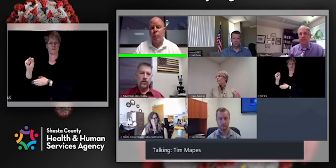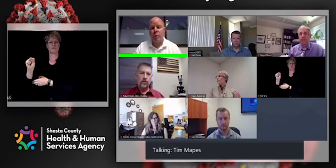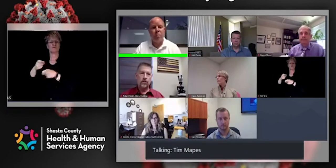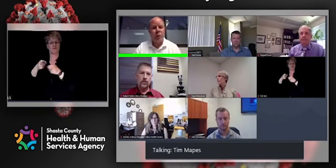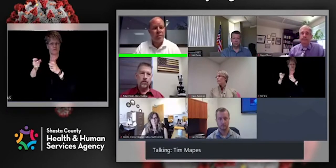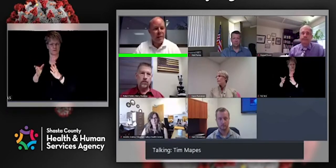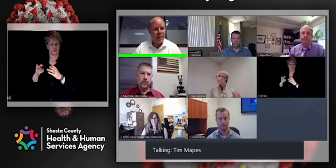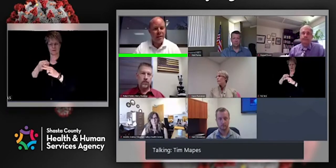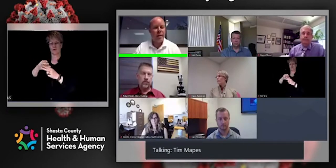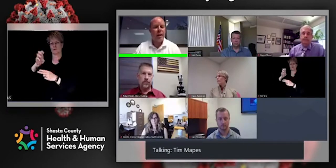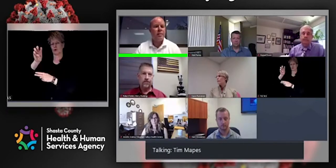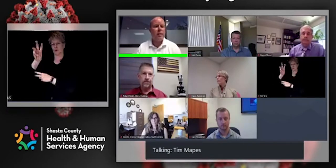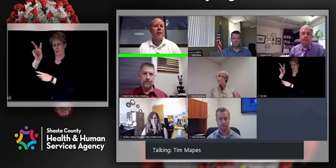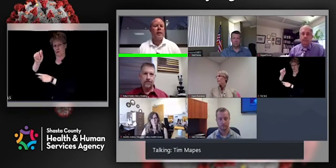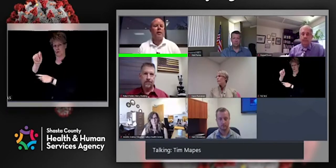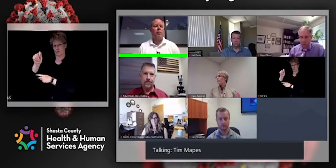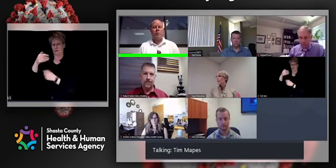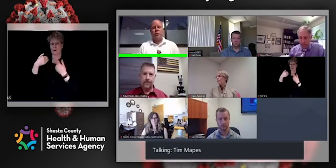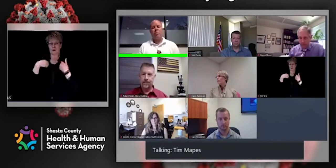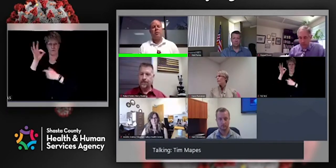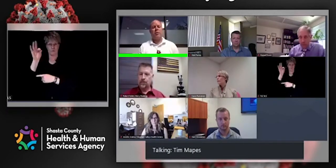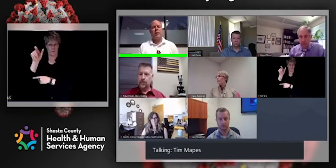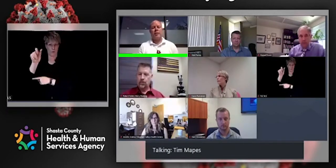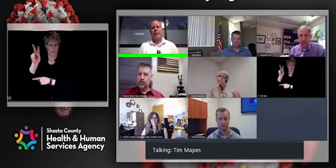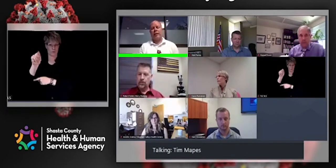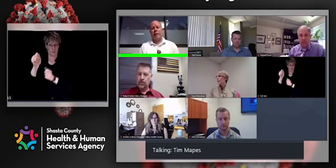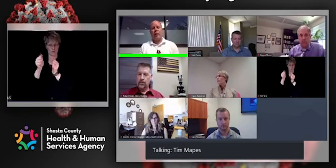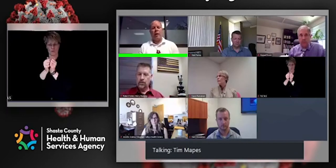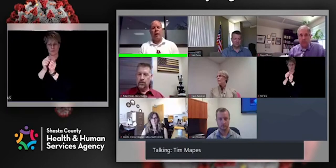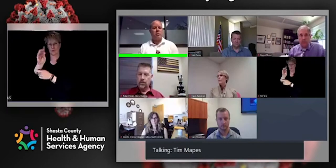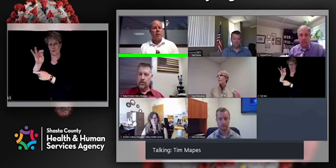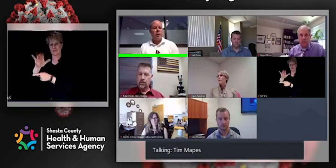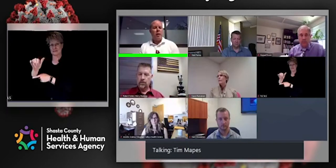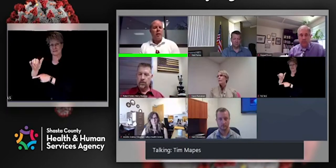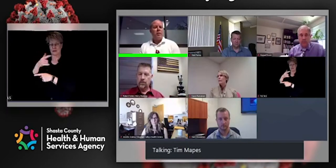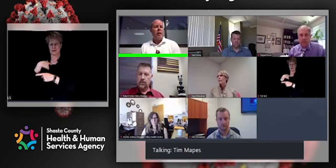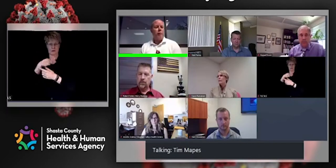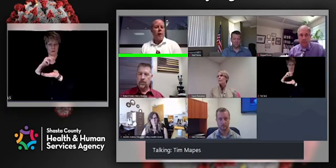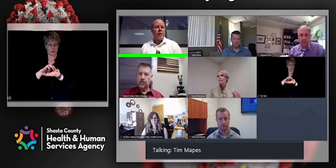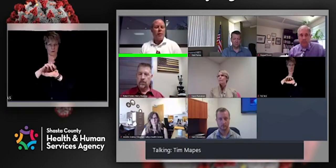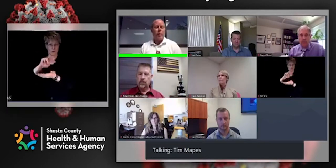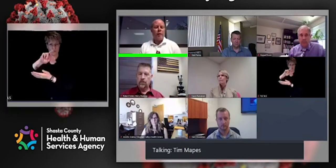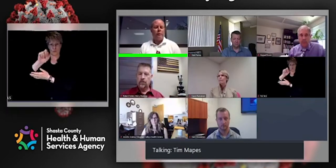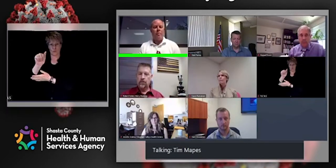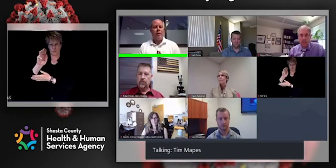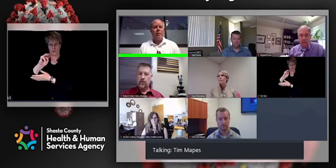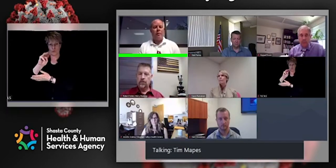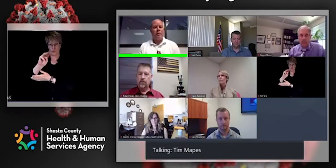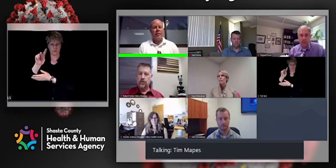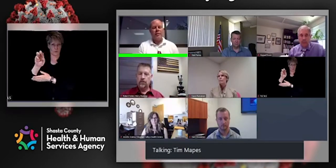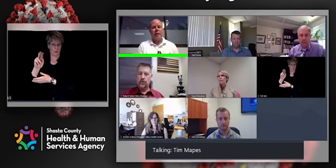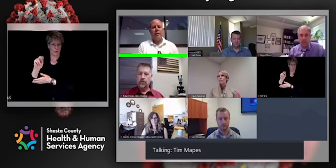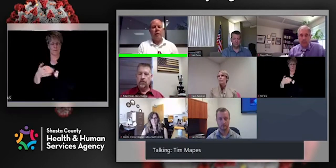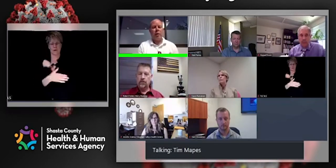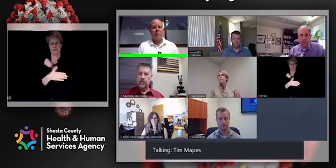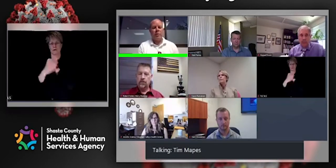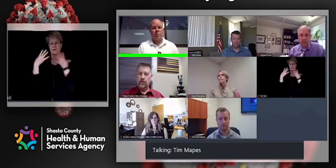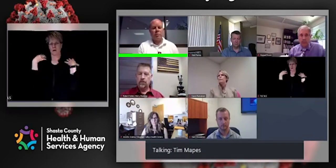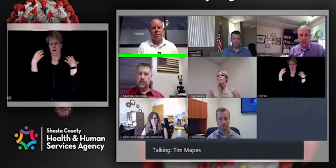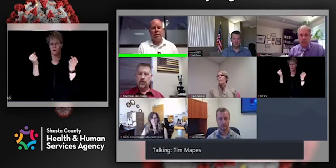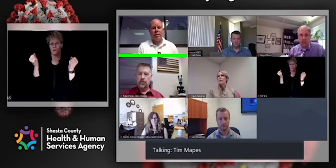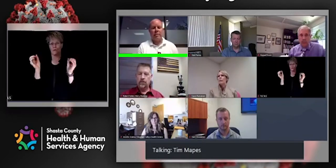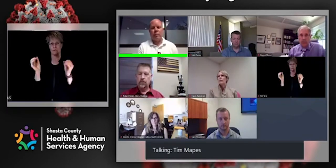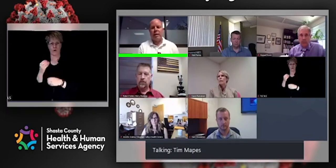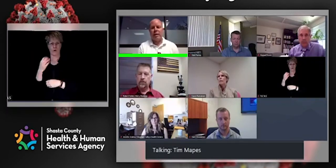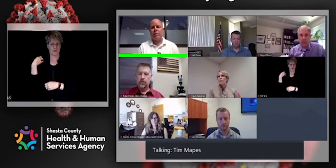Robert Fulton with Mercy, Dr. Karen Ramstrom, our Shasta County Health Officer, Jennifer Andrea from Mountain Valleys, and